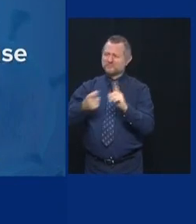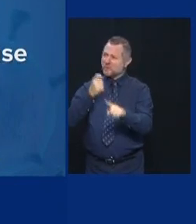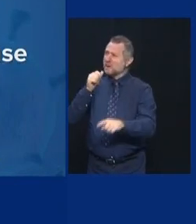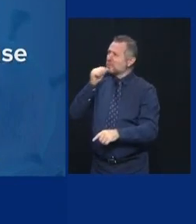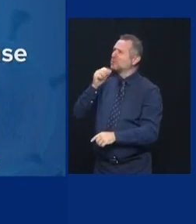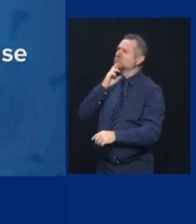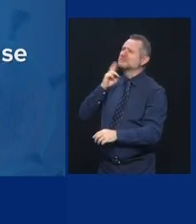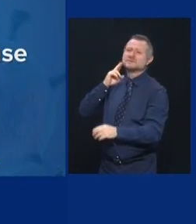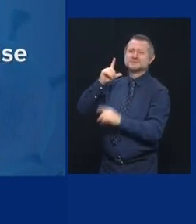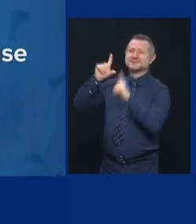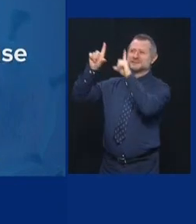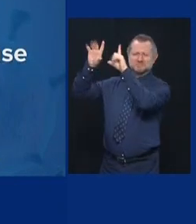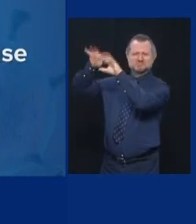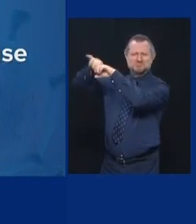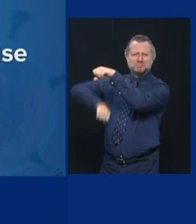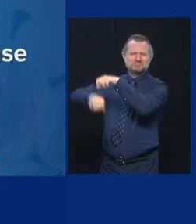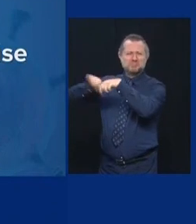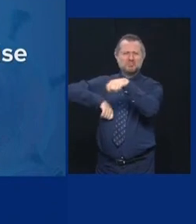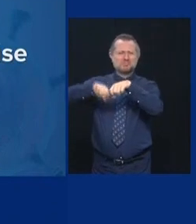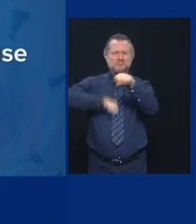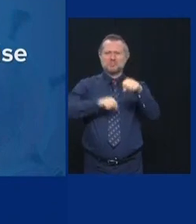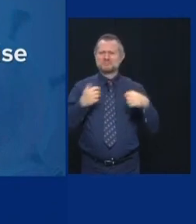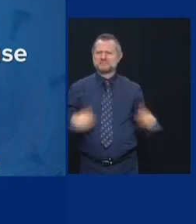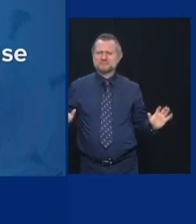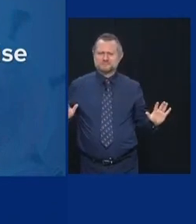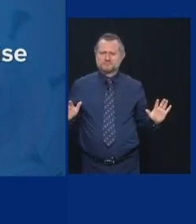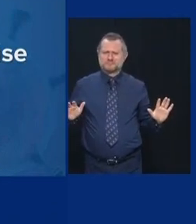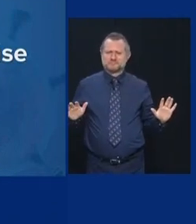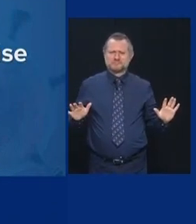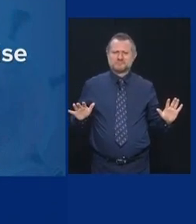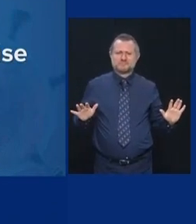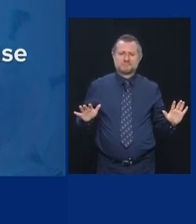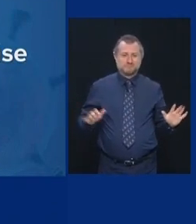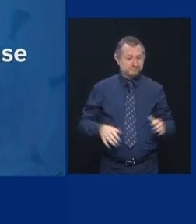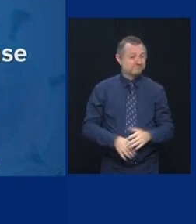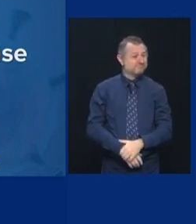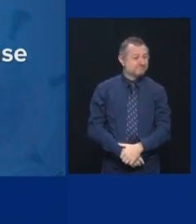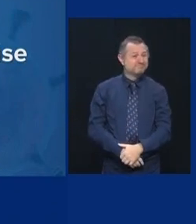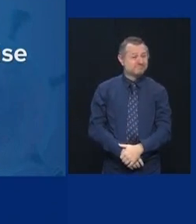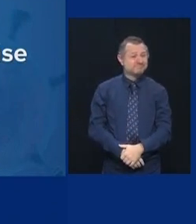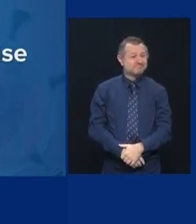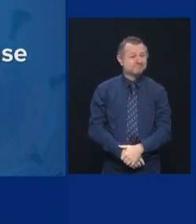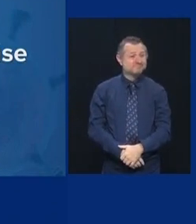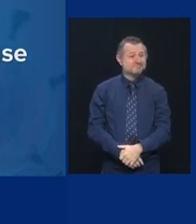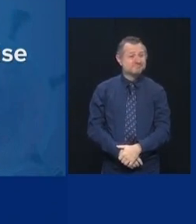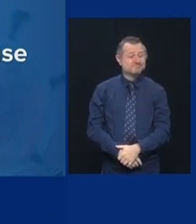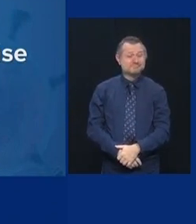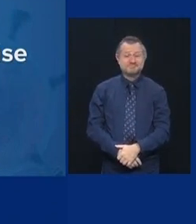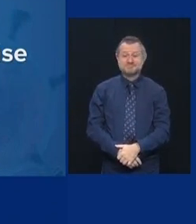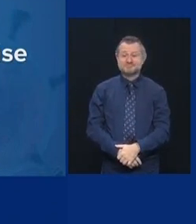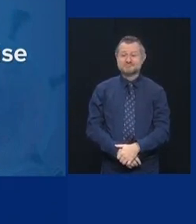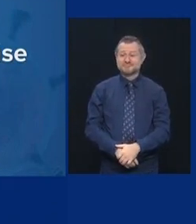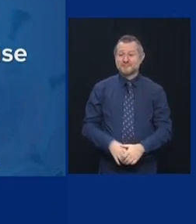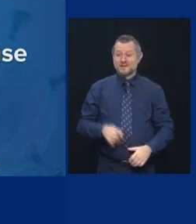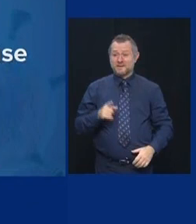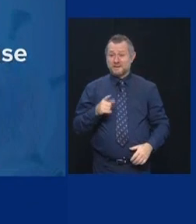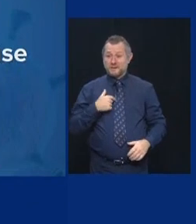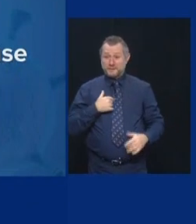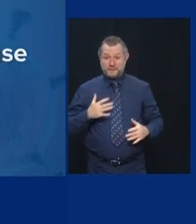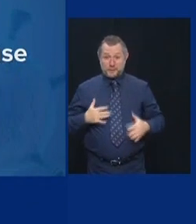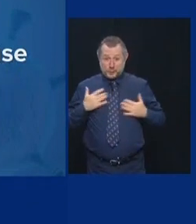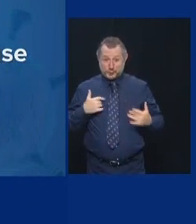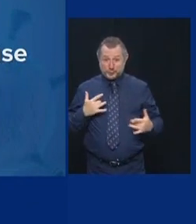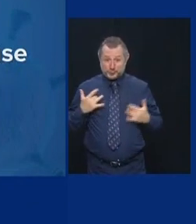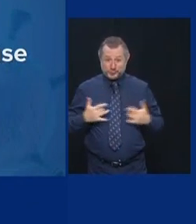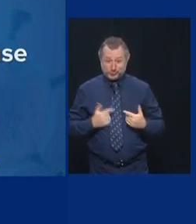1,200. Now, was I happy about doing 1,200 enforcement